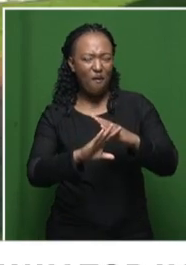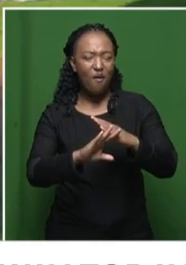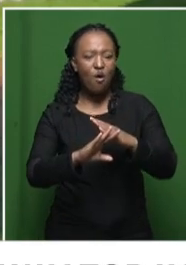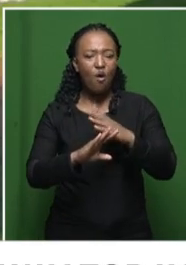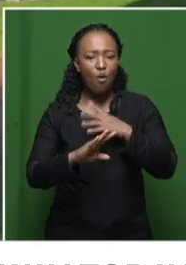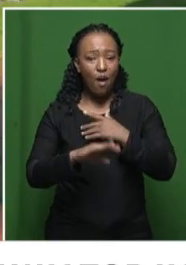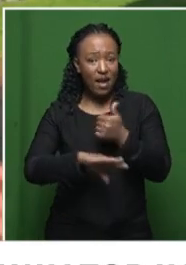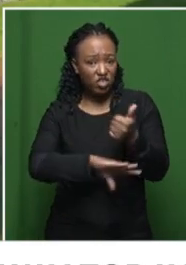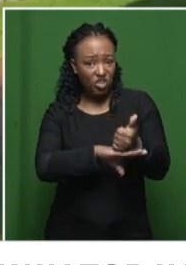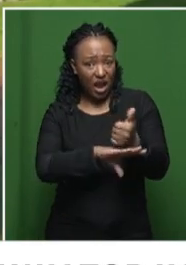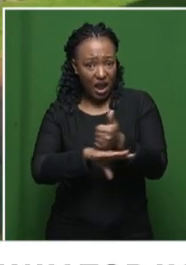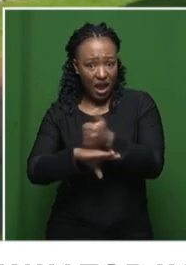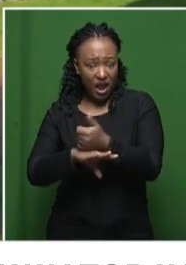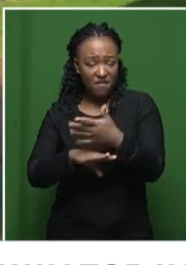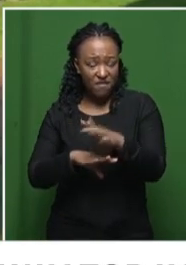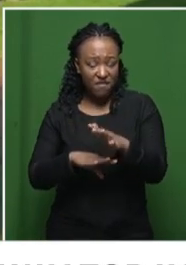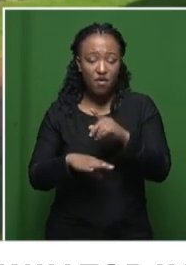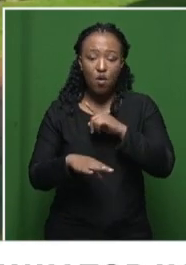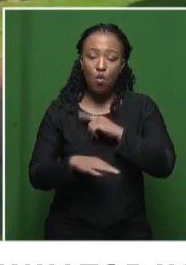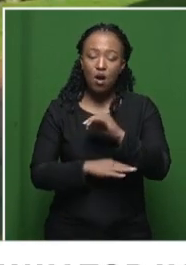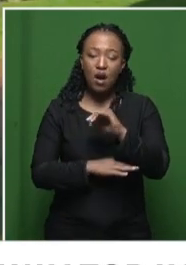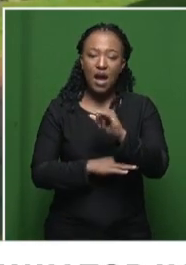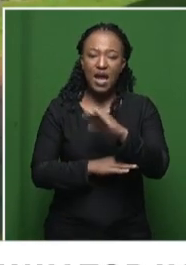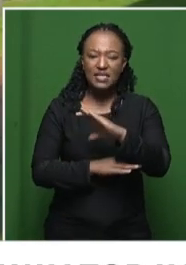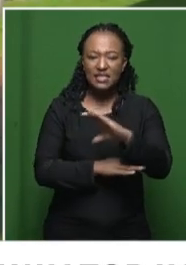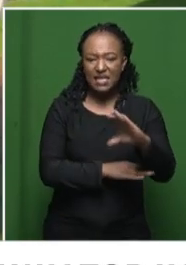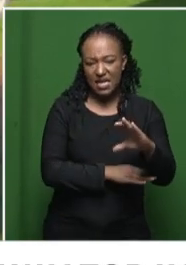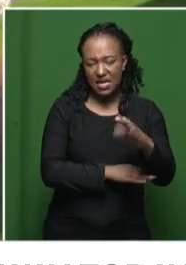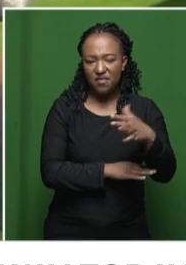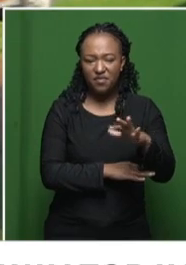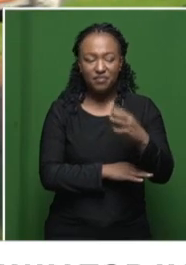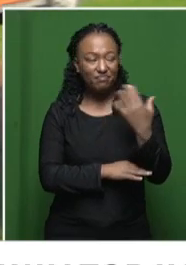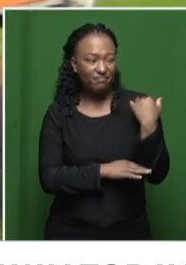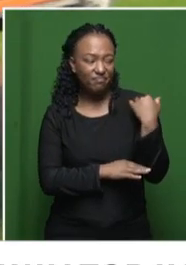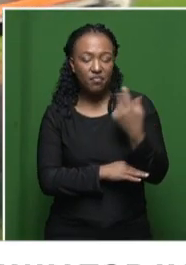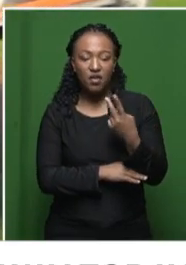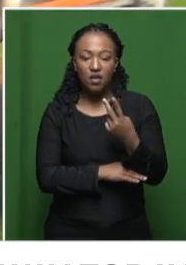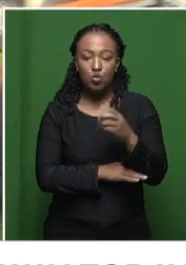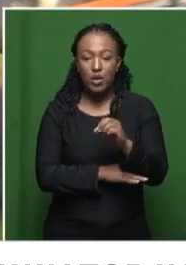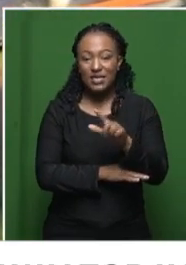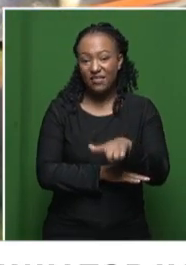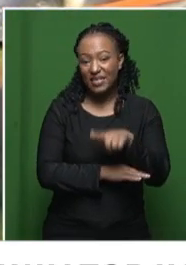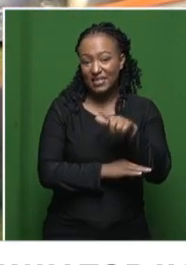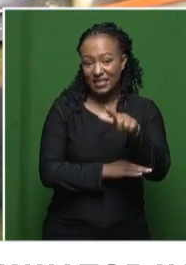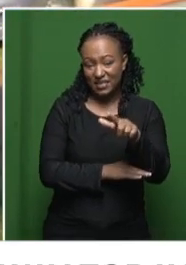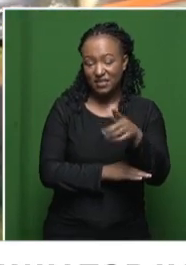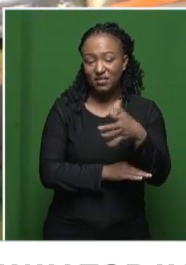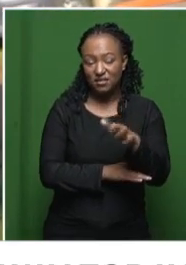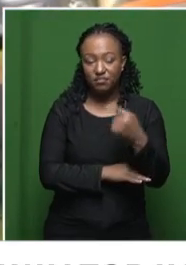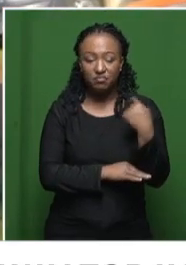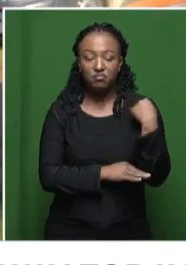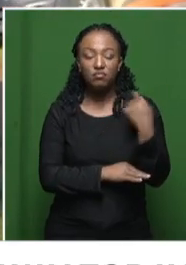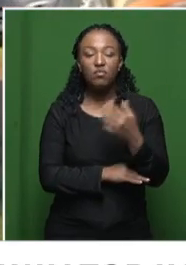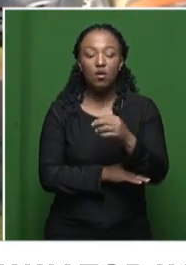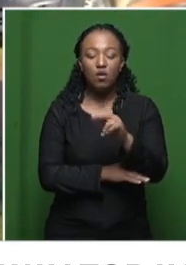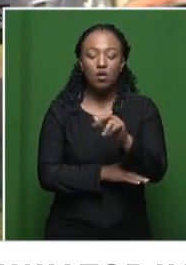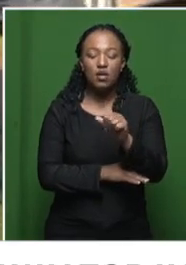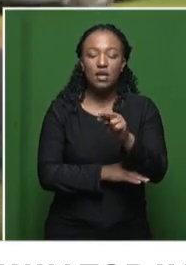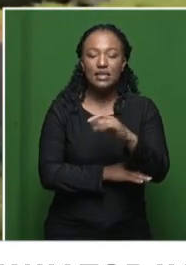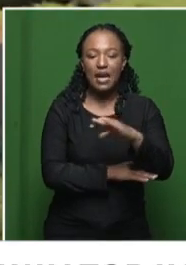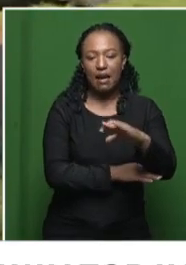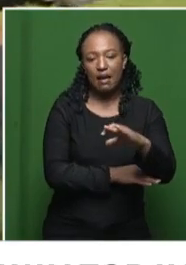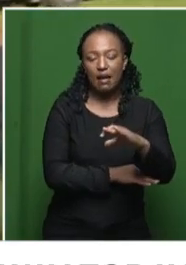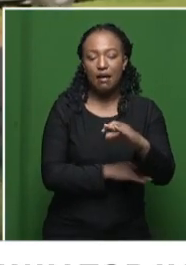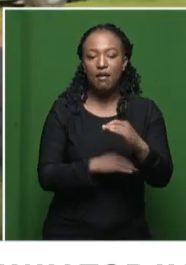that we saw here at the ICC back in 2017 in the run-up to the NASRAC conference of the